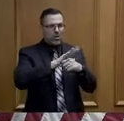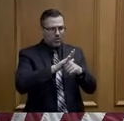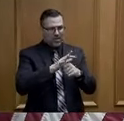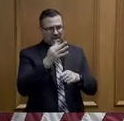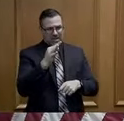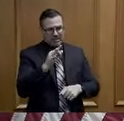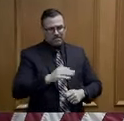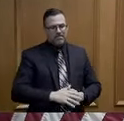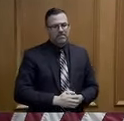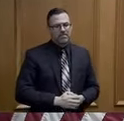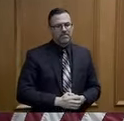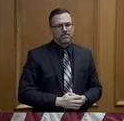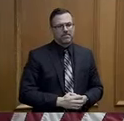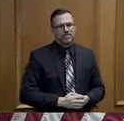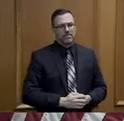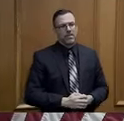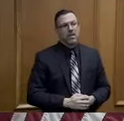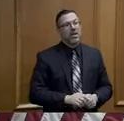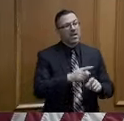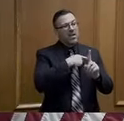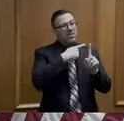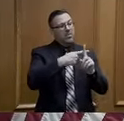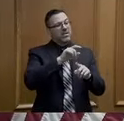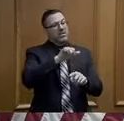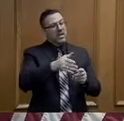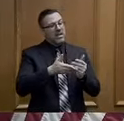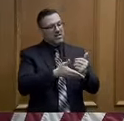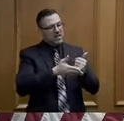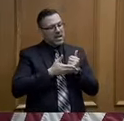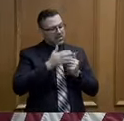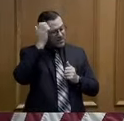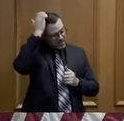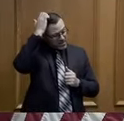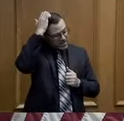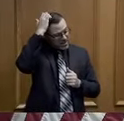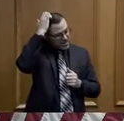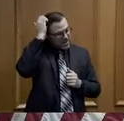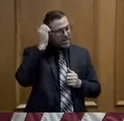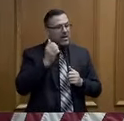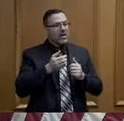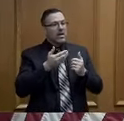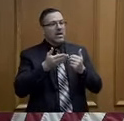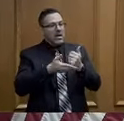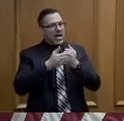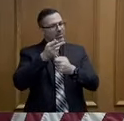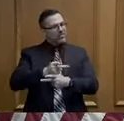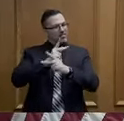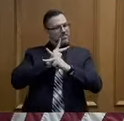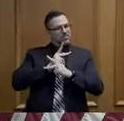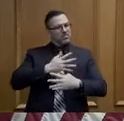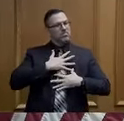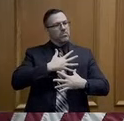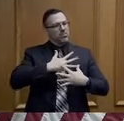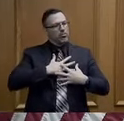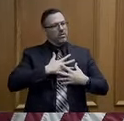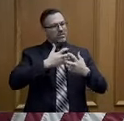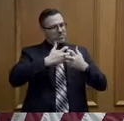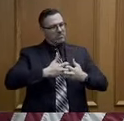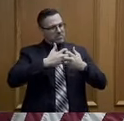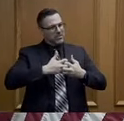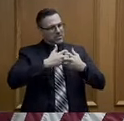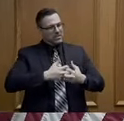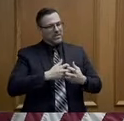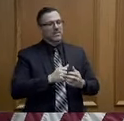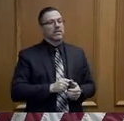that it allows us to do is have access to ventilators through the Association of Anesthesiologists who've been